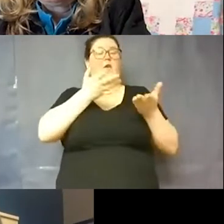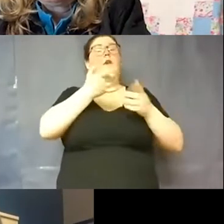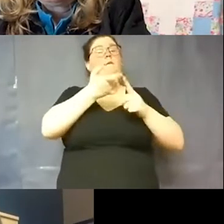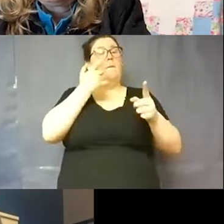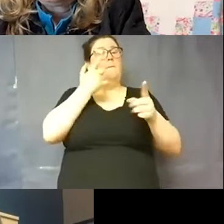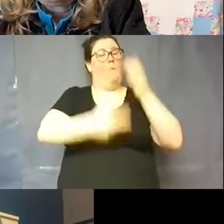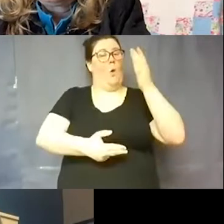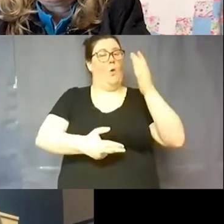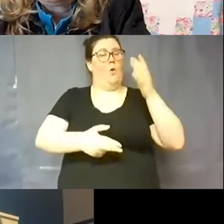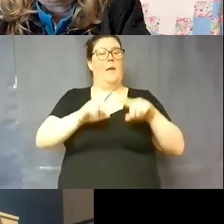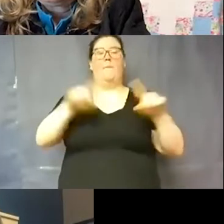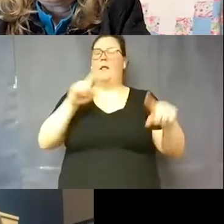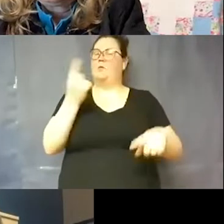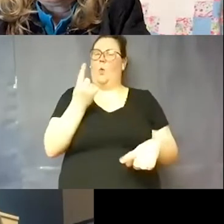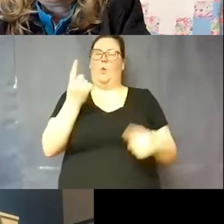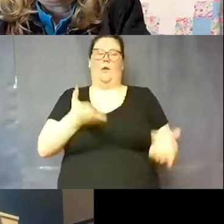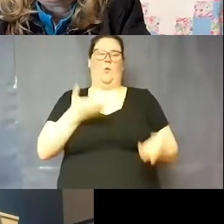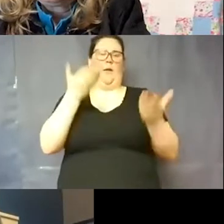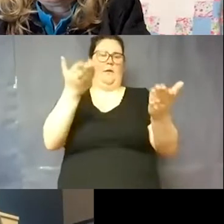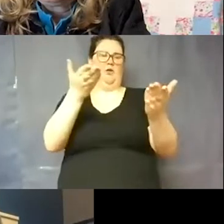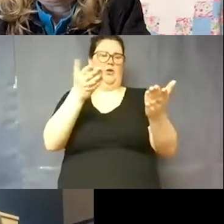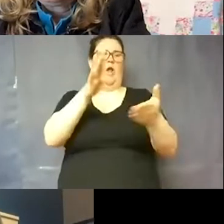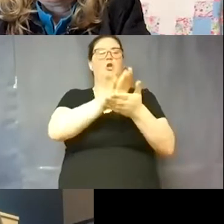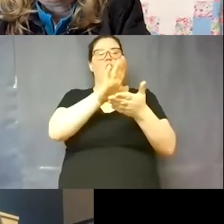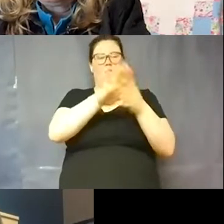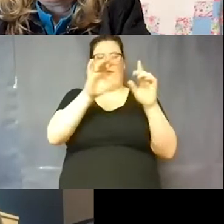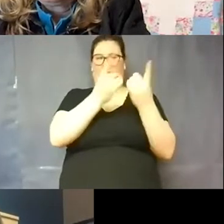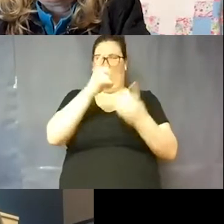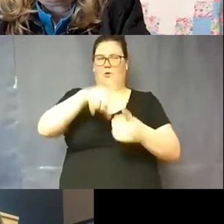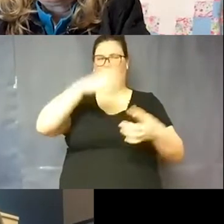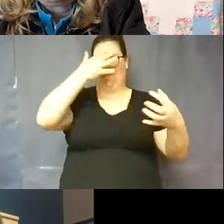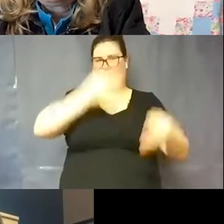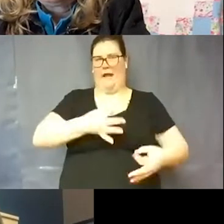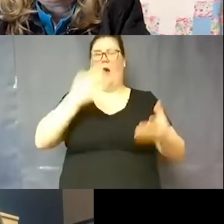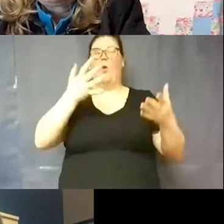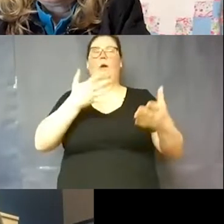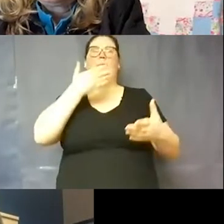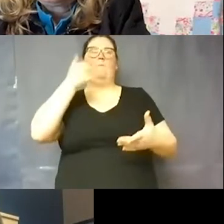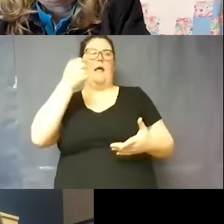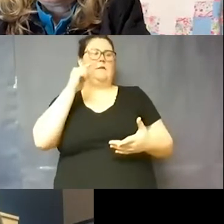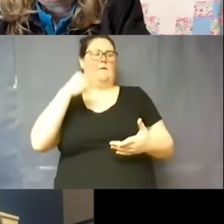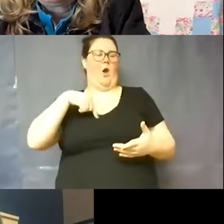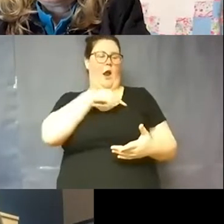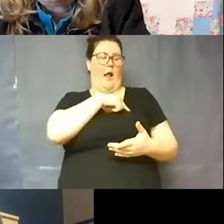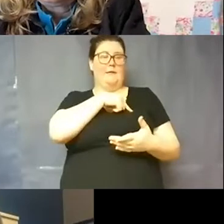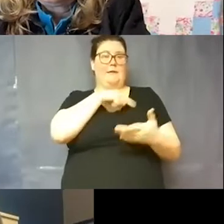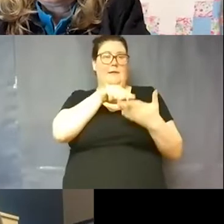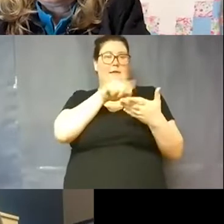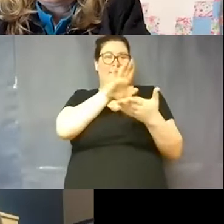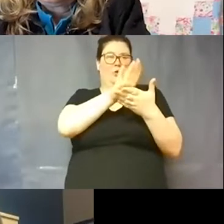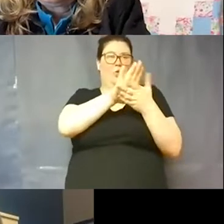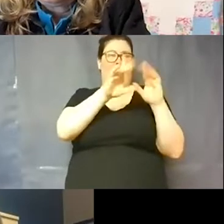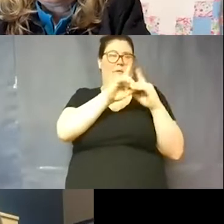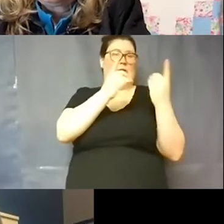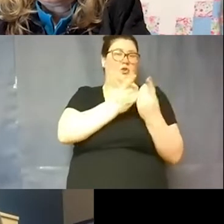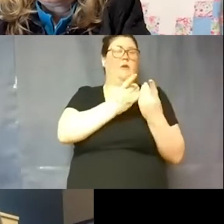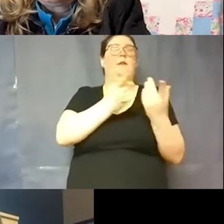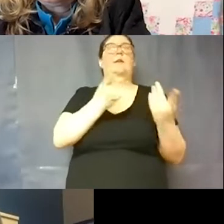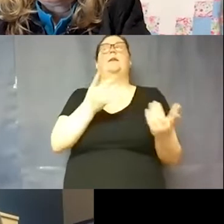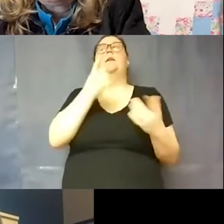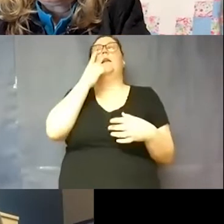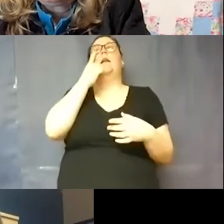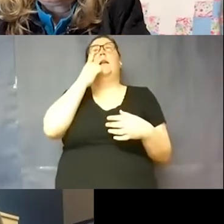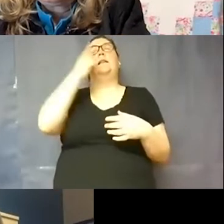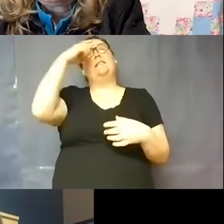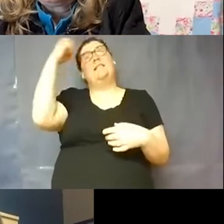are just recommendations for us and the school district has to decide what works best for us as a as a school district um it was different in the summer it